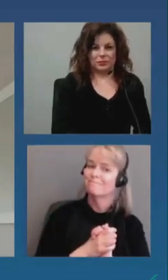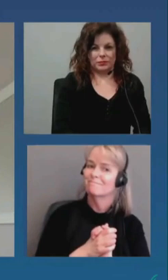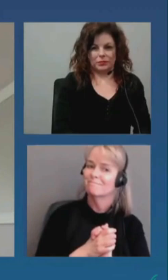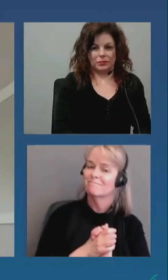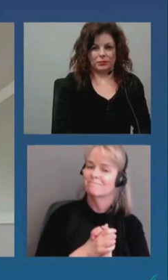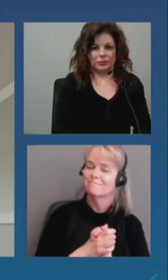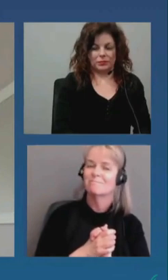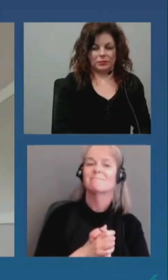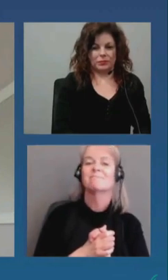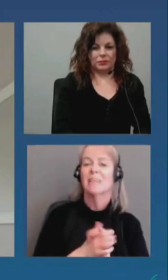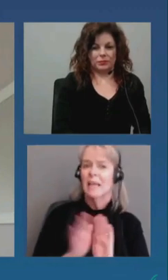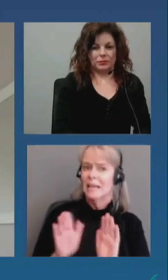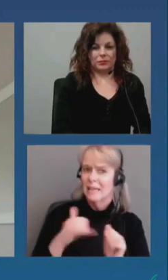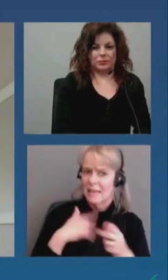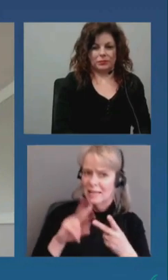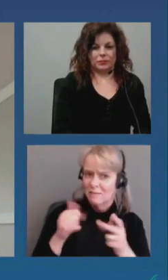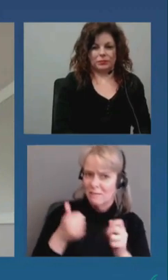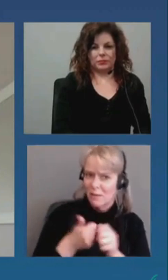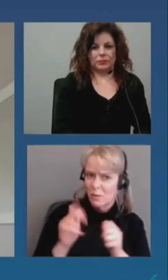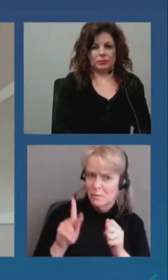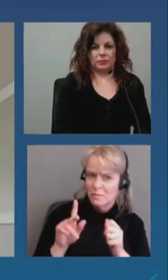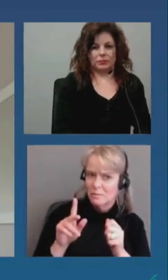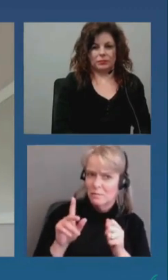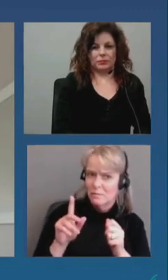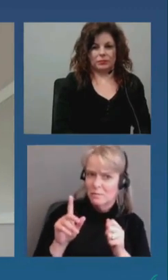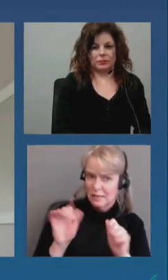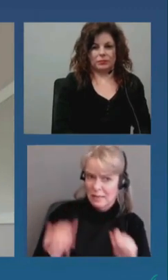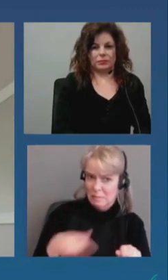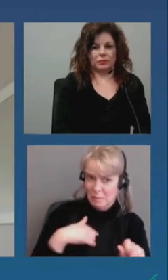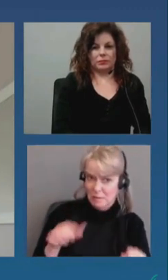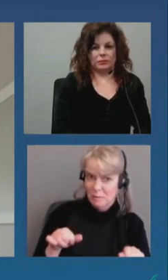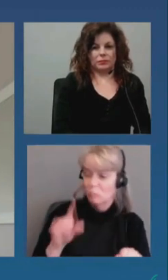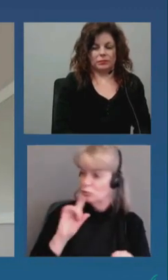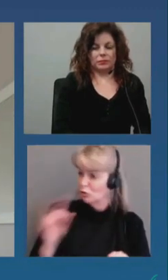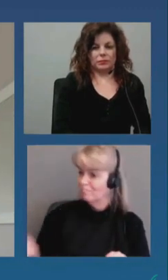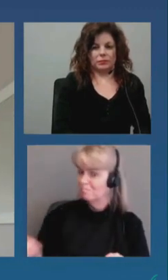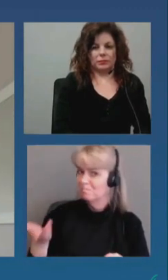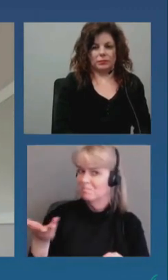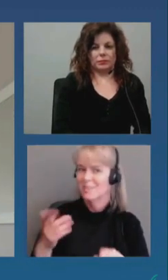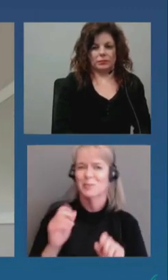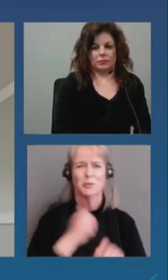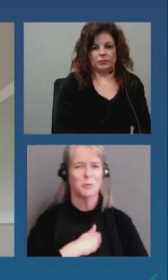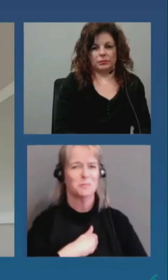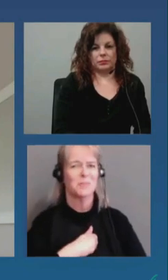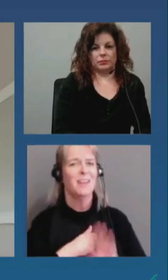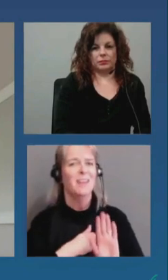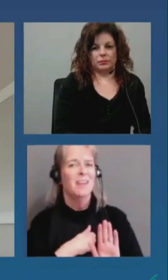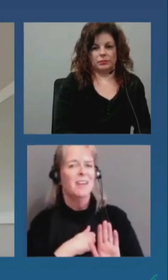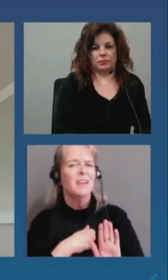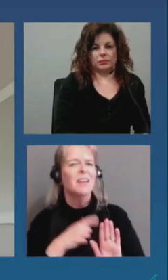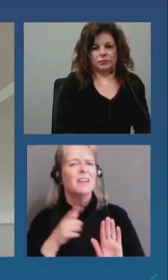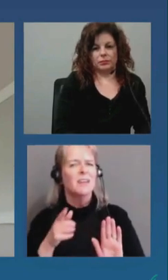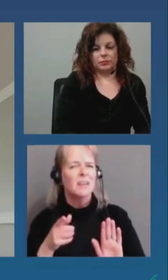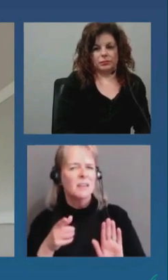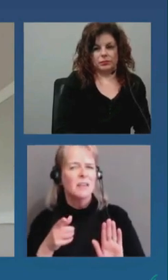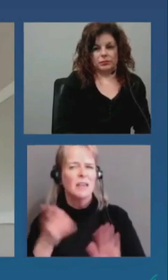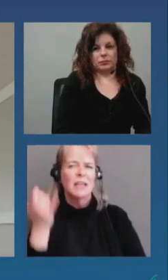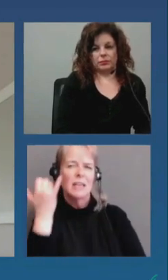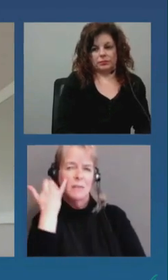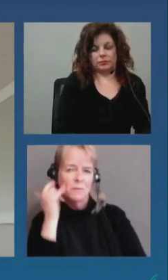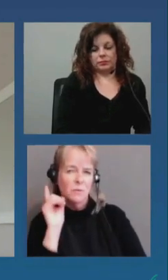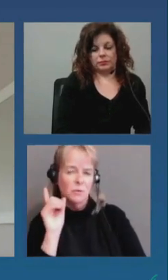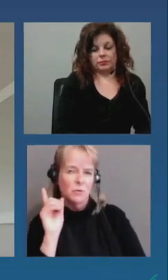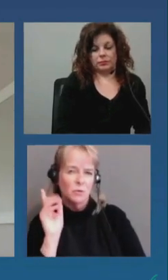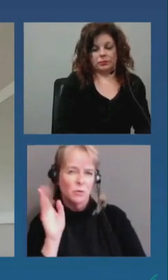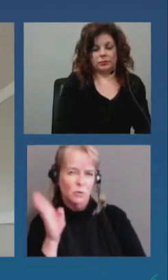Thank you very much. Can I ask a follow-up? Is that possible? Sure. Sorry. Would, if you were coming up